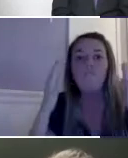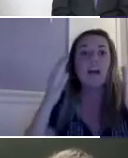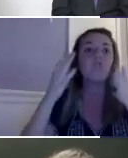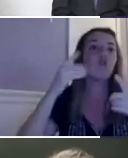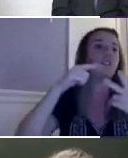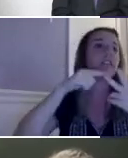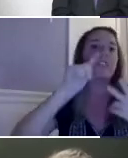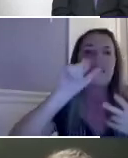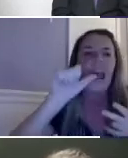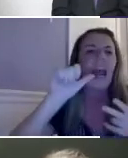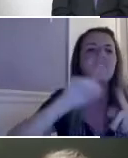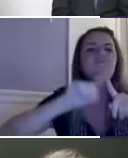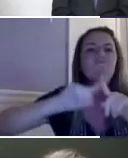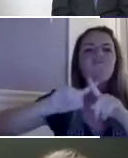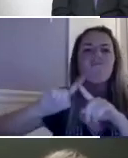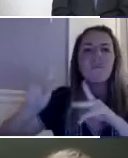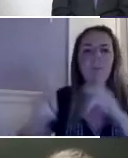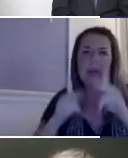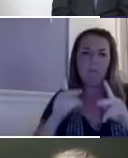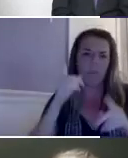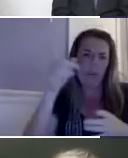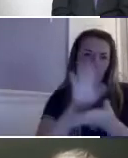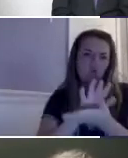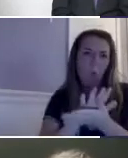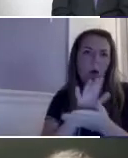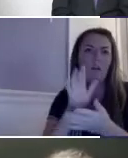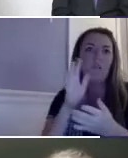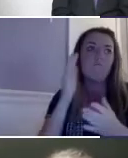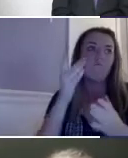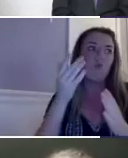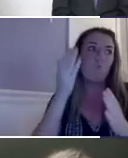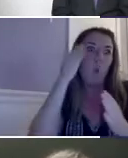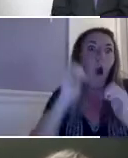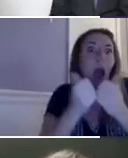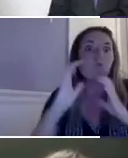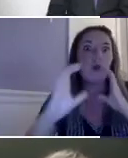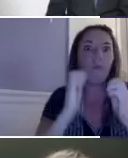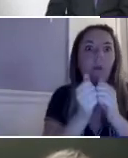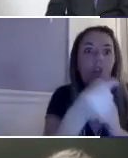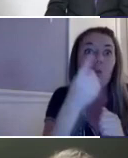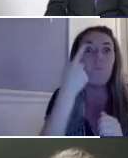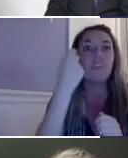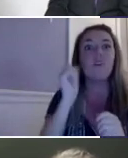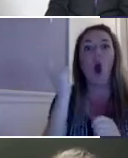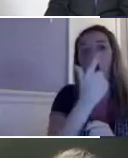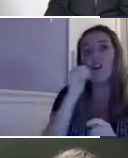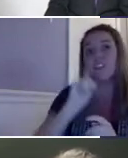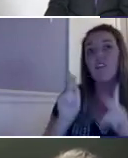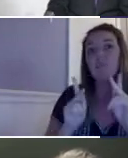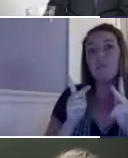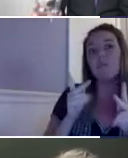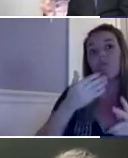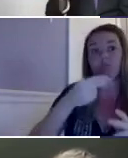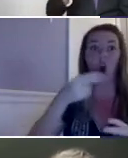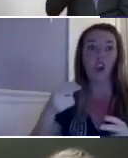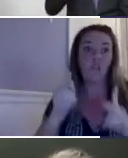Also, as far as communication goes, you should talk to your TAs, your accommodations coordinator, anybody who needs to know how to communicate with